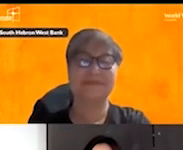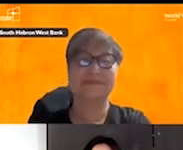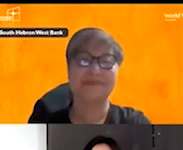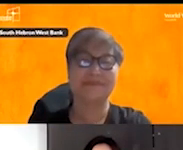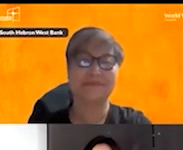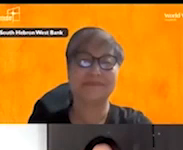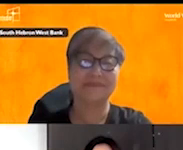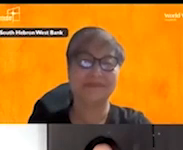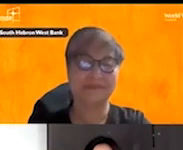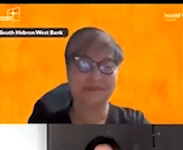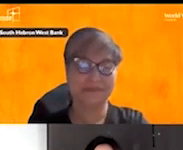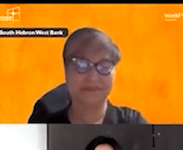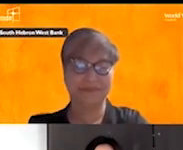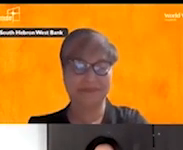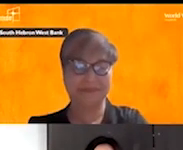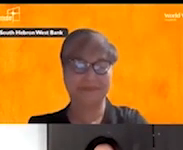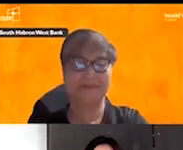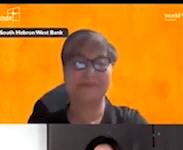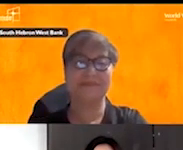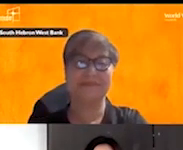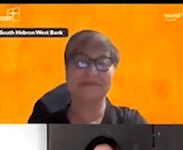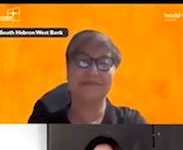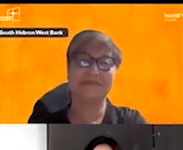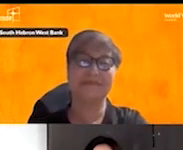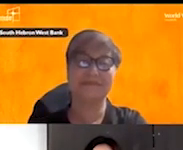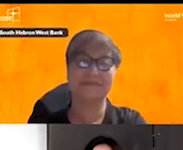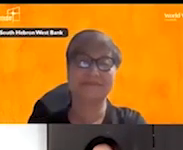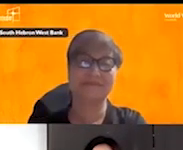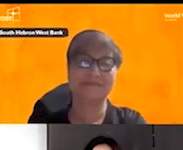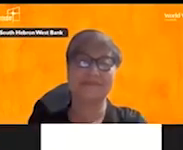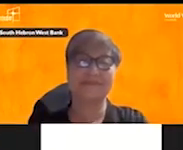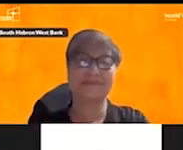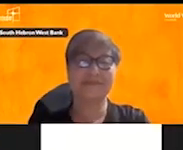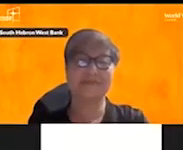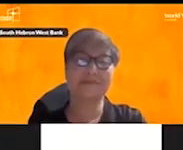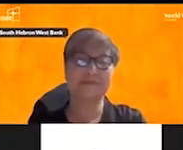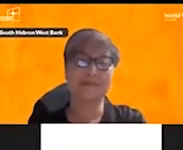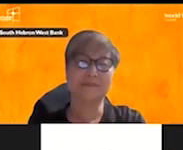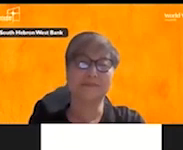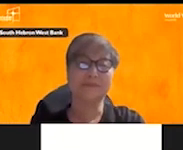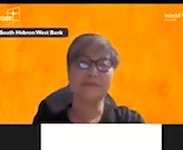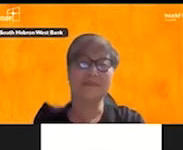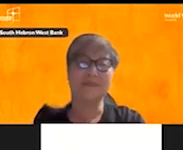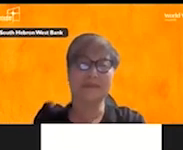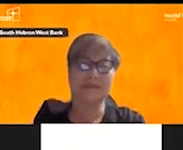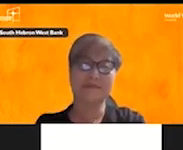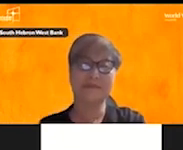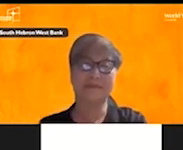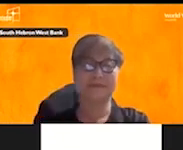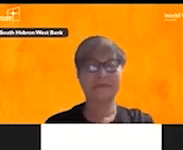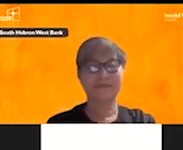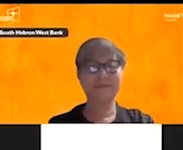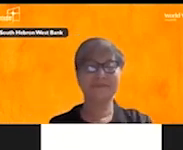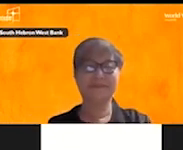Hello, I'm Nader Raheel, South Hebron Area Program Manager. Before COVID-19, we have worked on empowering children through youth